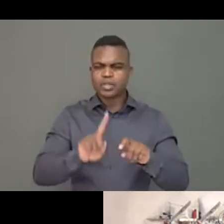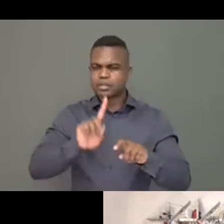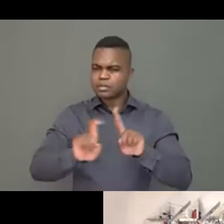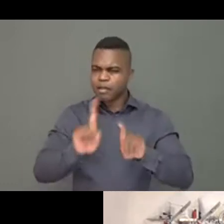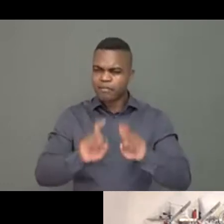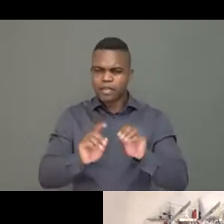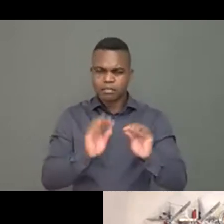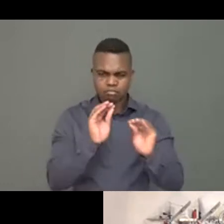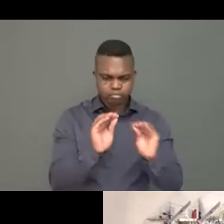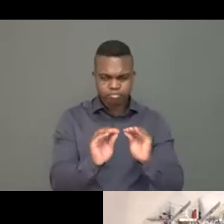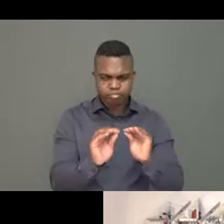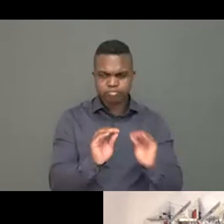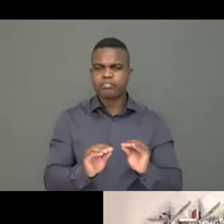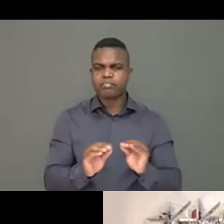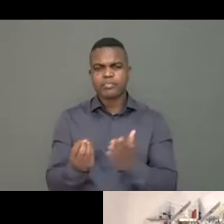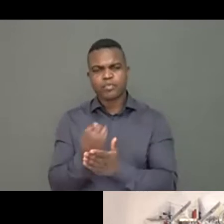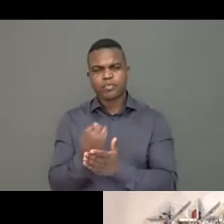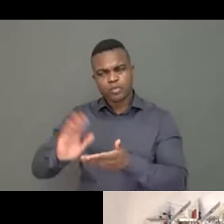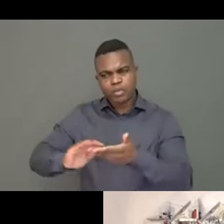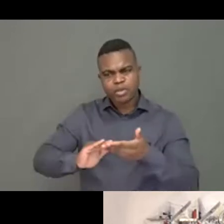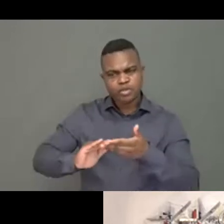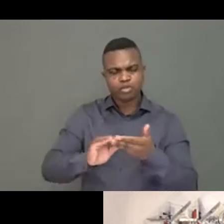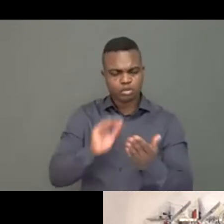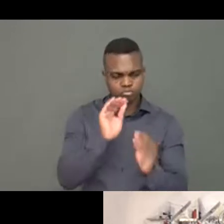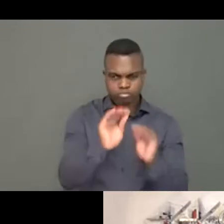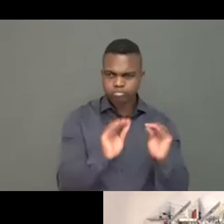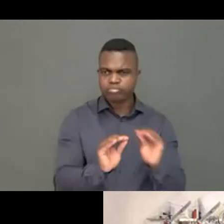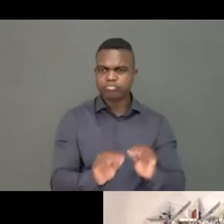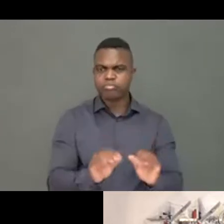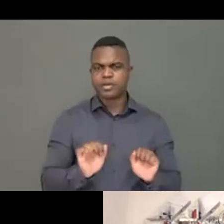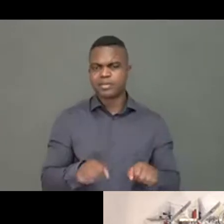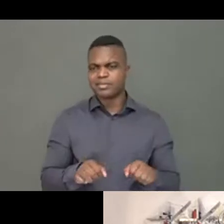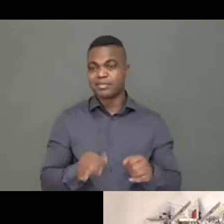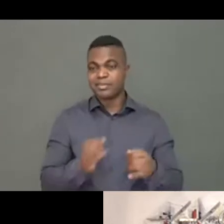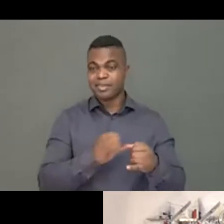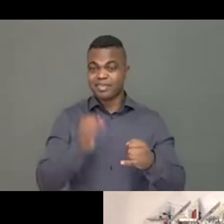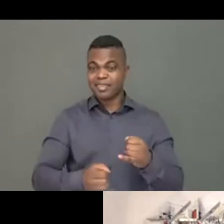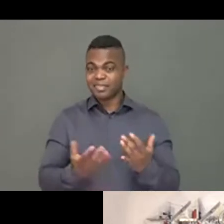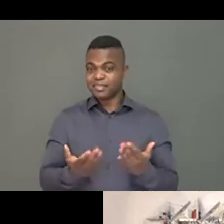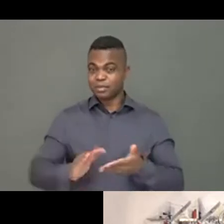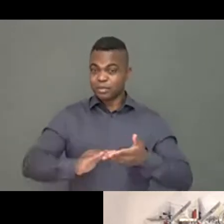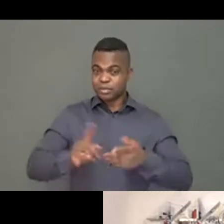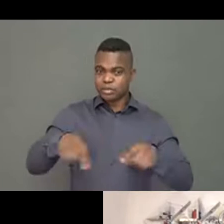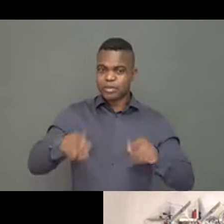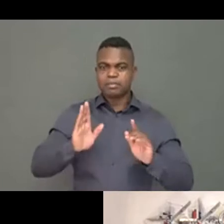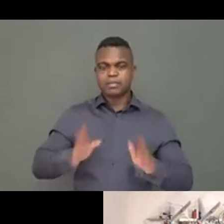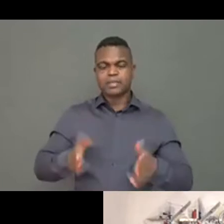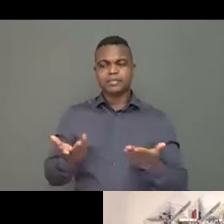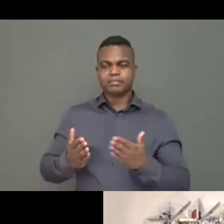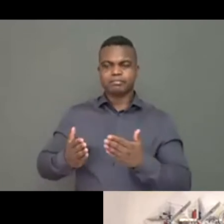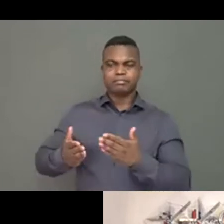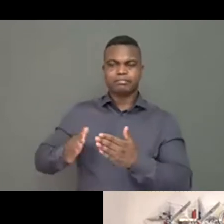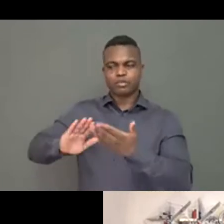community consultation. We ask for a minimum of 20 interviews per country. So it's not